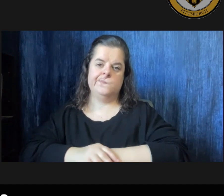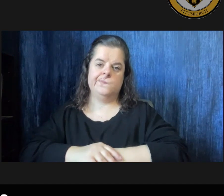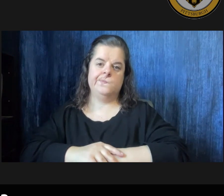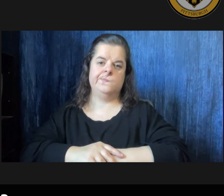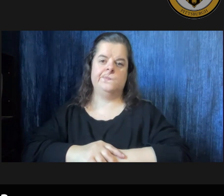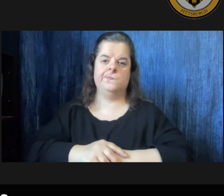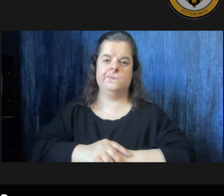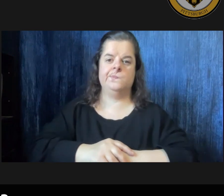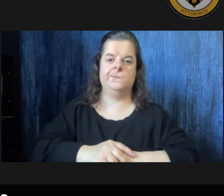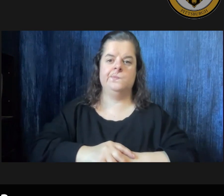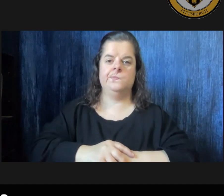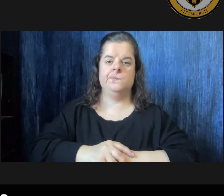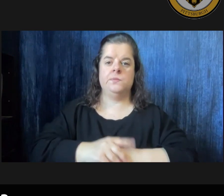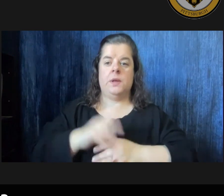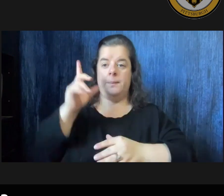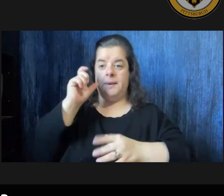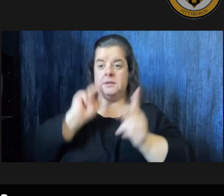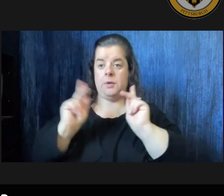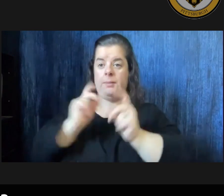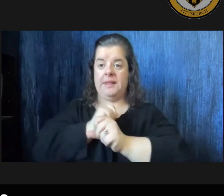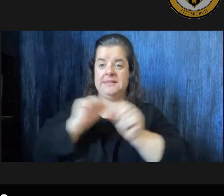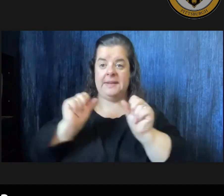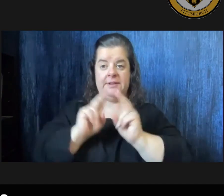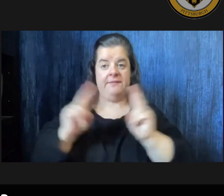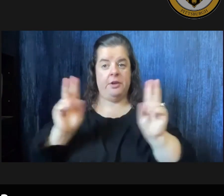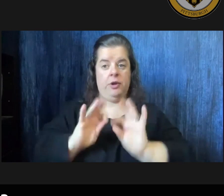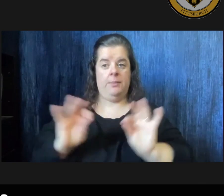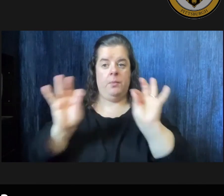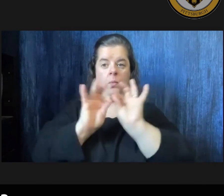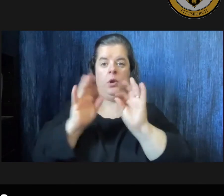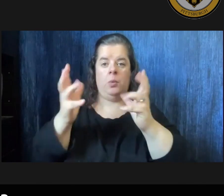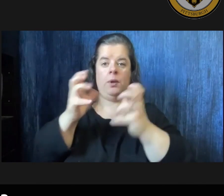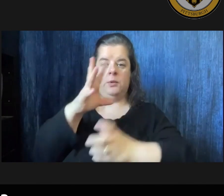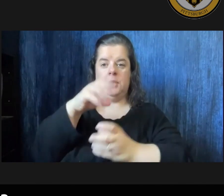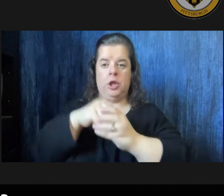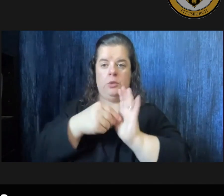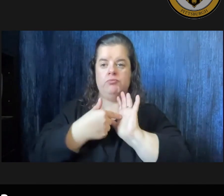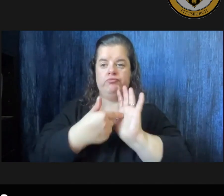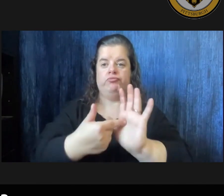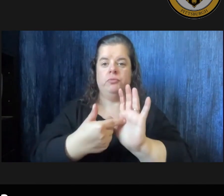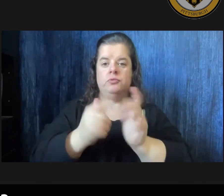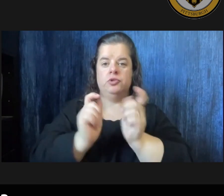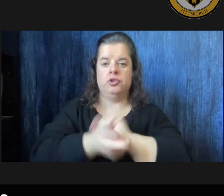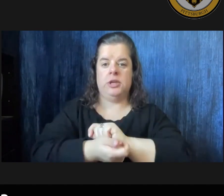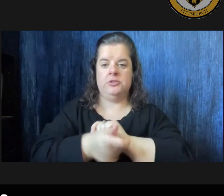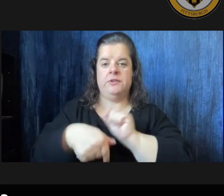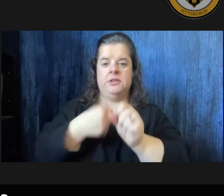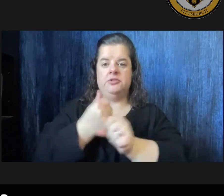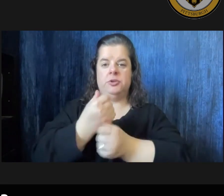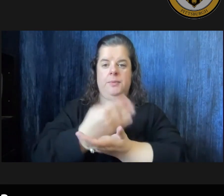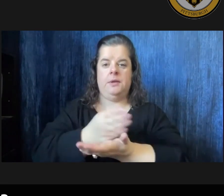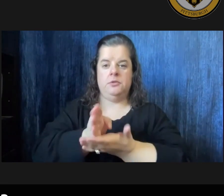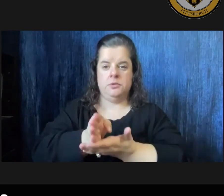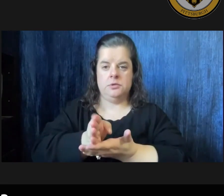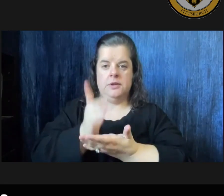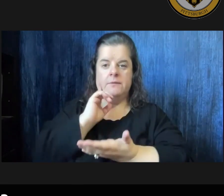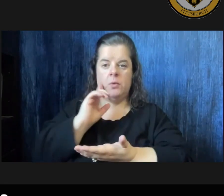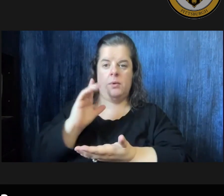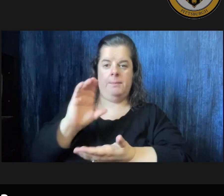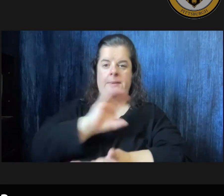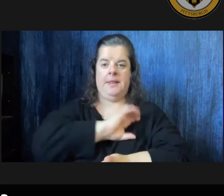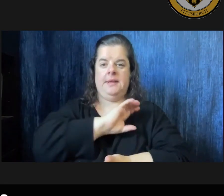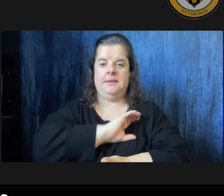again since public safety is very important we wanted to include a slide on changes in this year's budget for the bureau of police